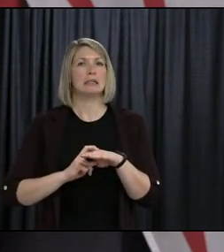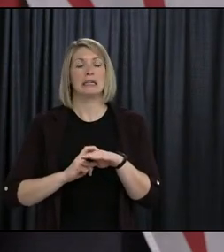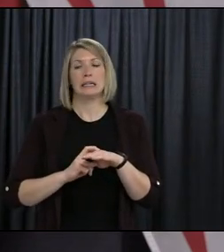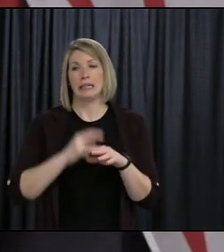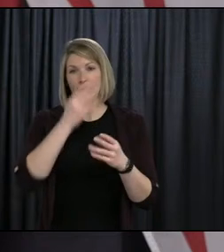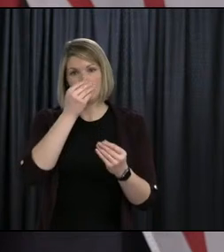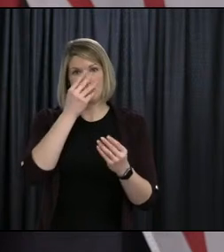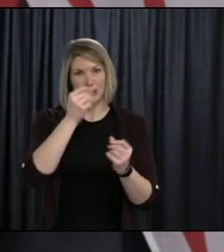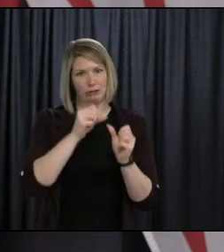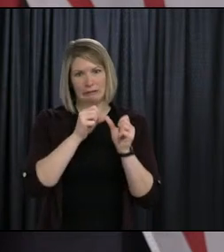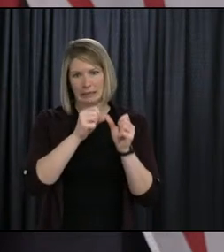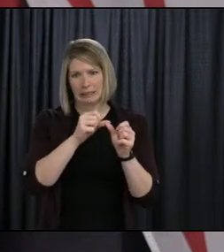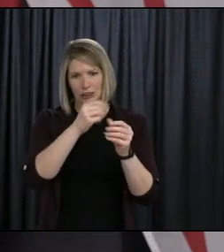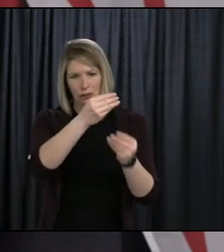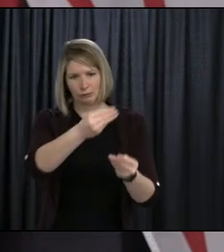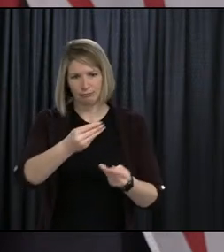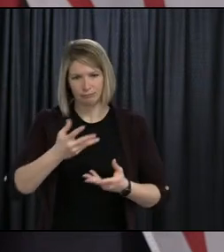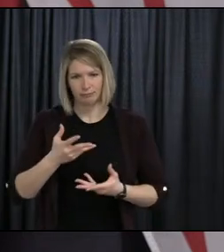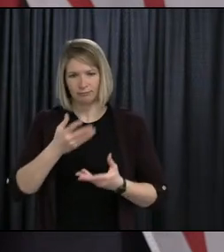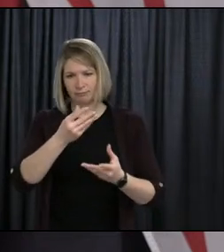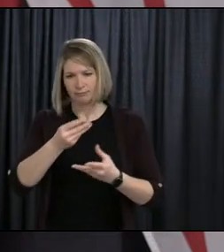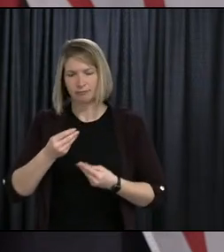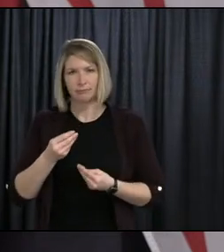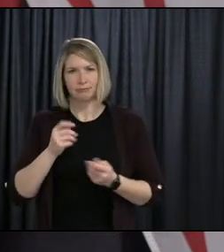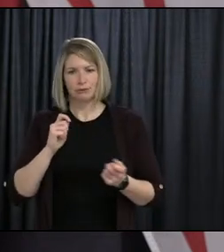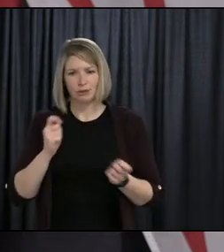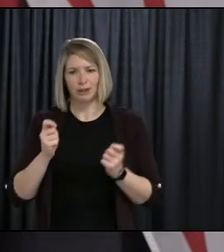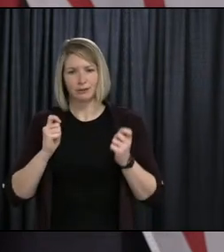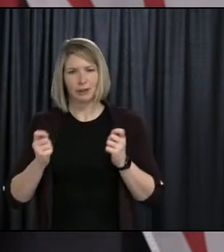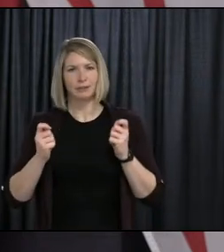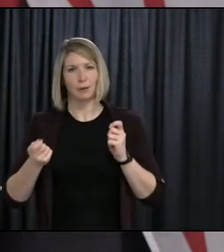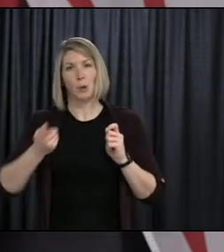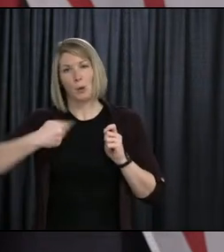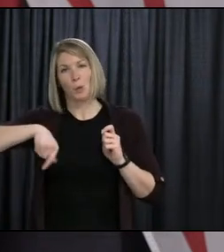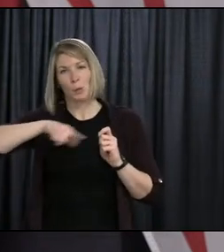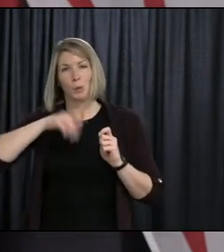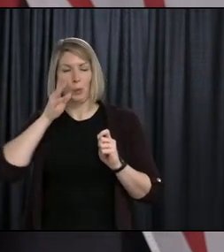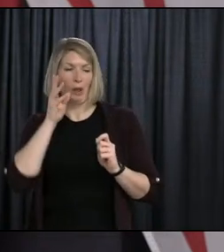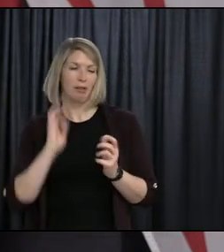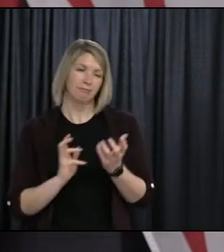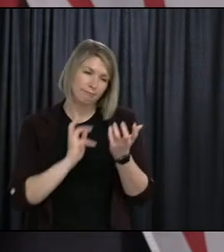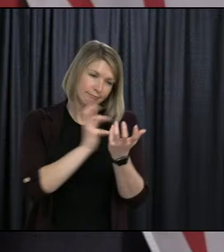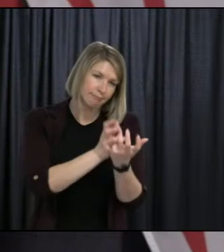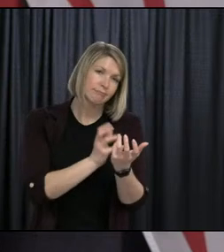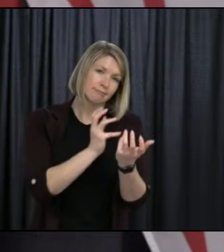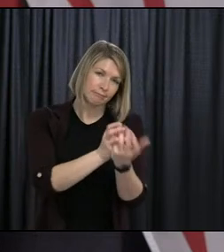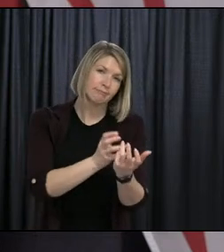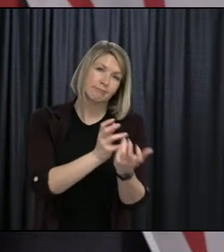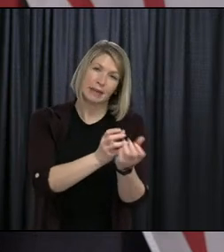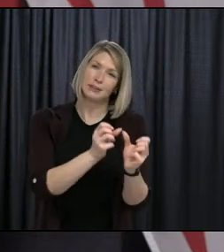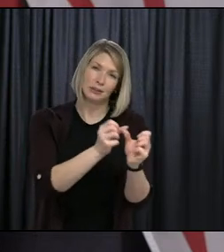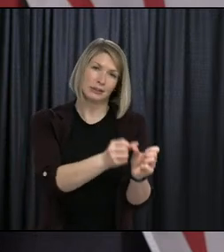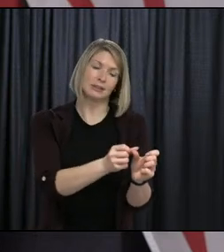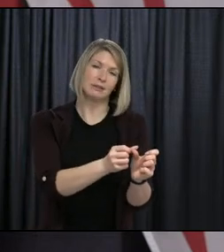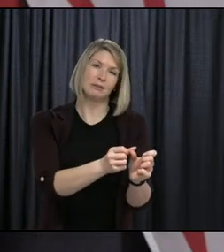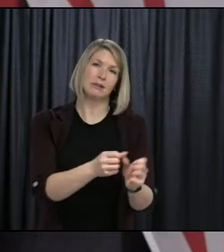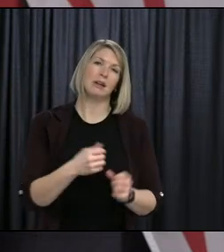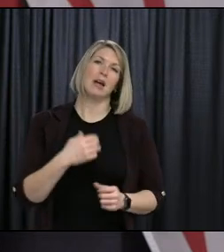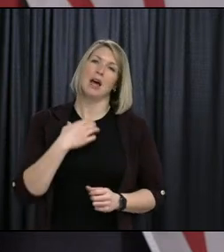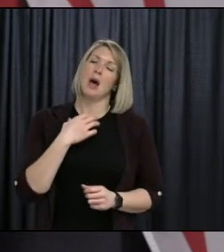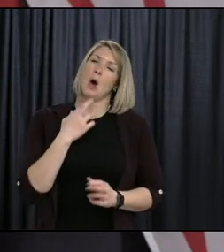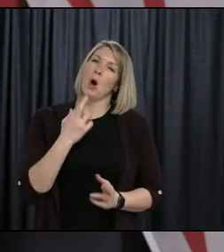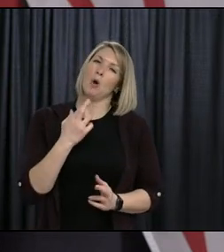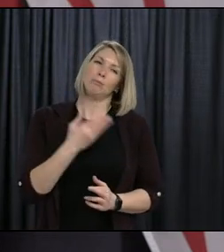as it evolves, we will respond as new information comes forward. But wishing everybody